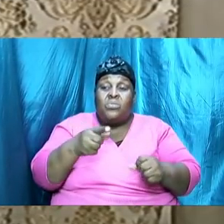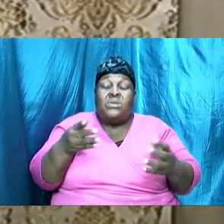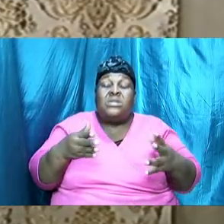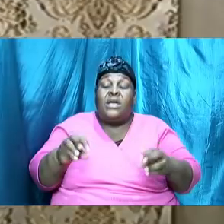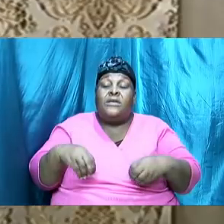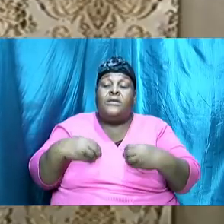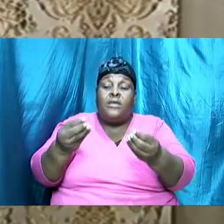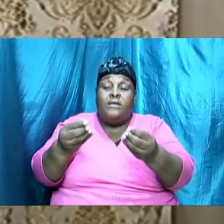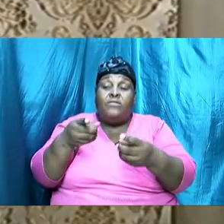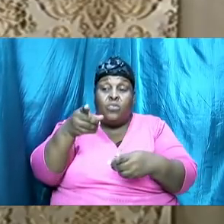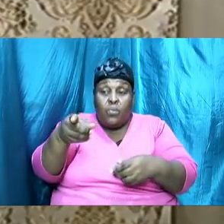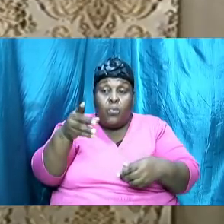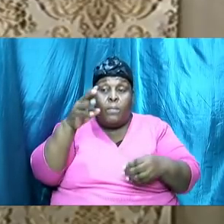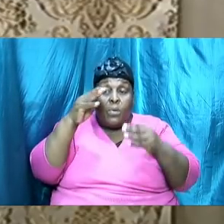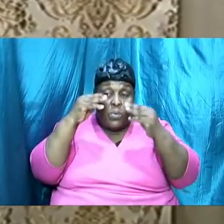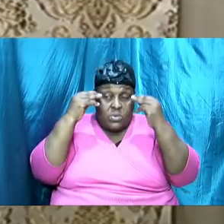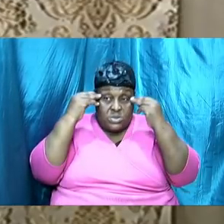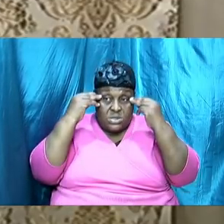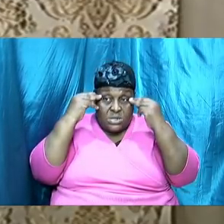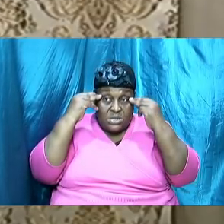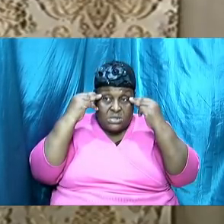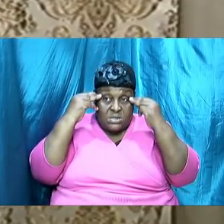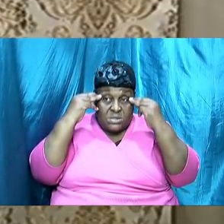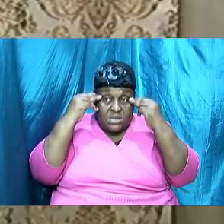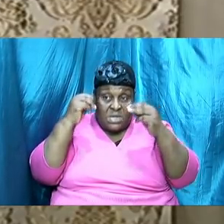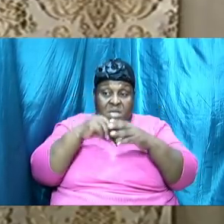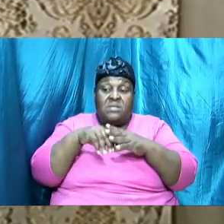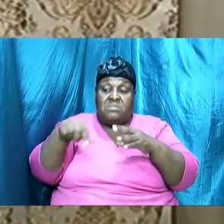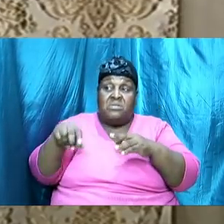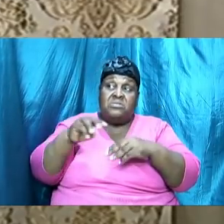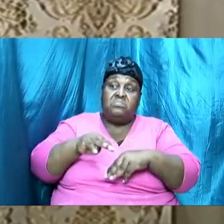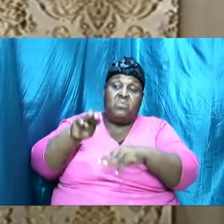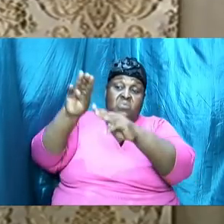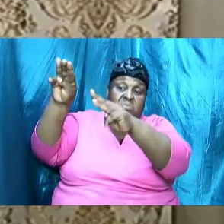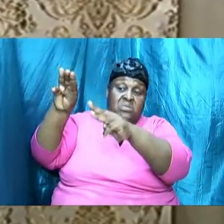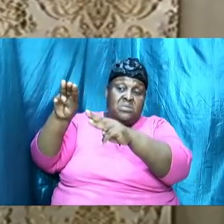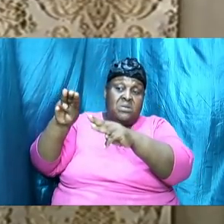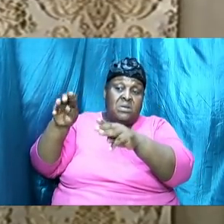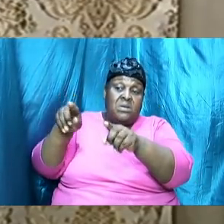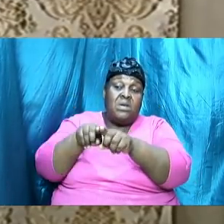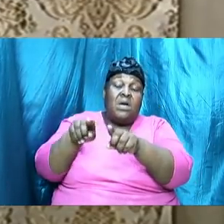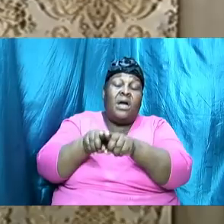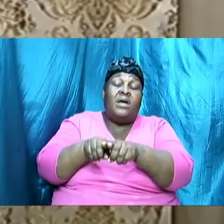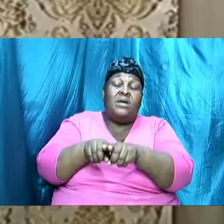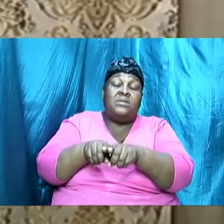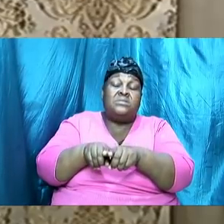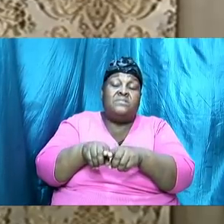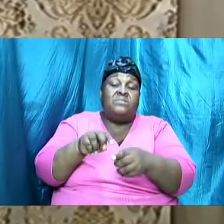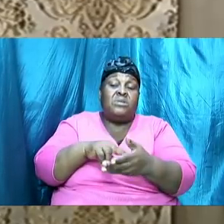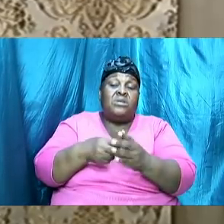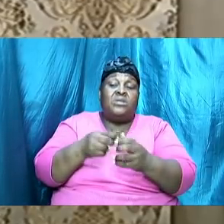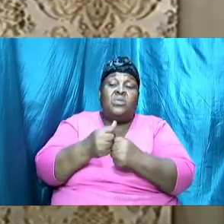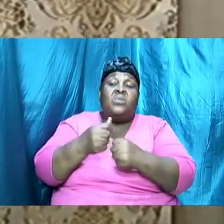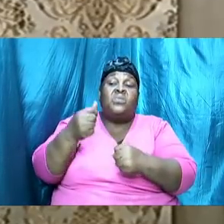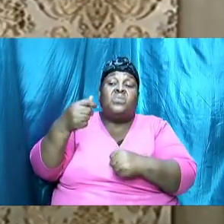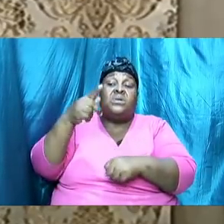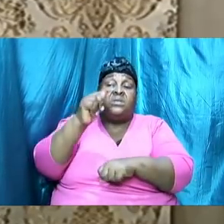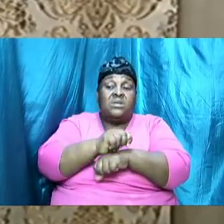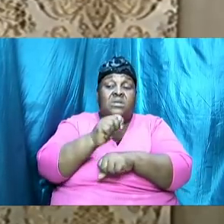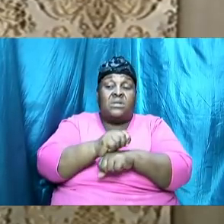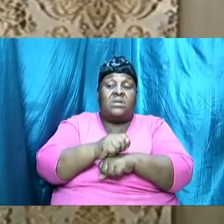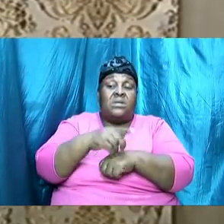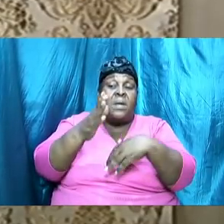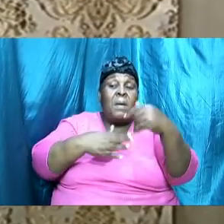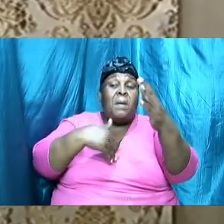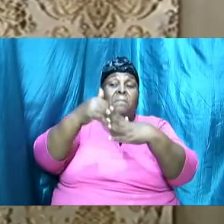in this mountain as it relates to the tabernacle you build and